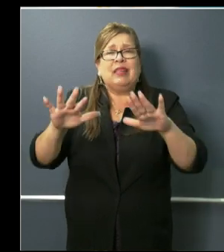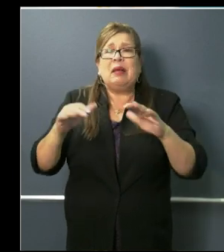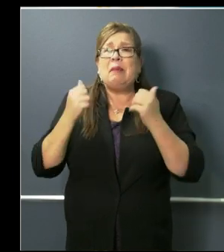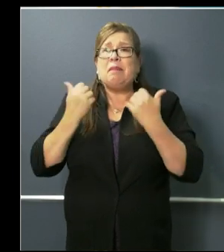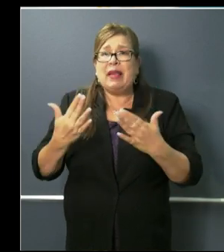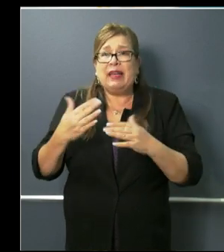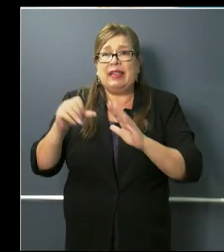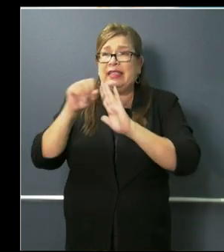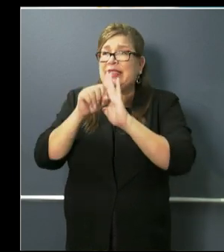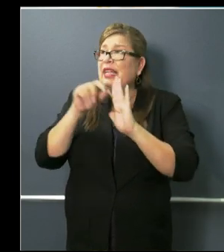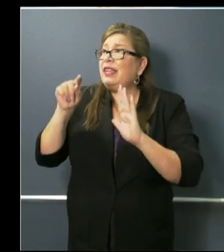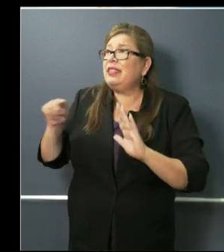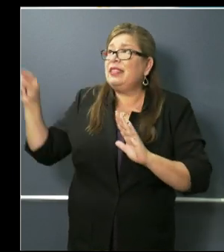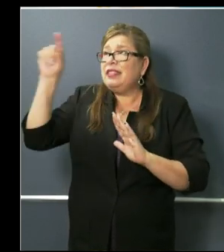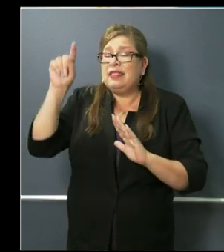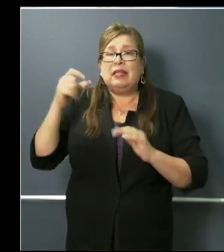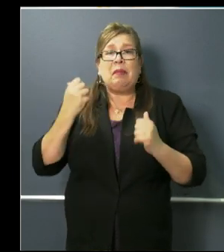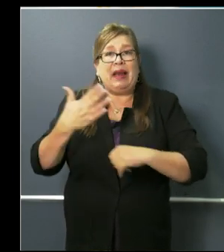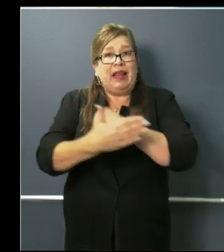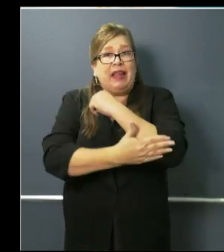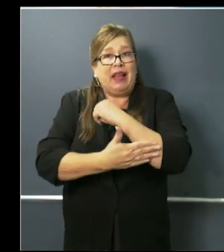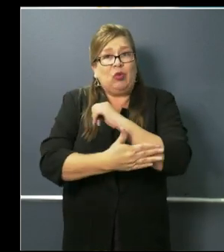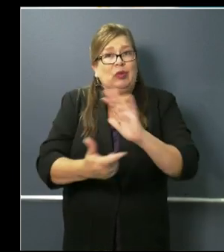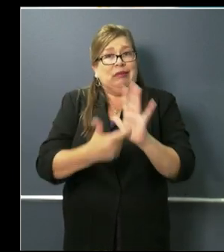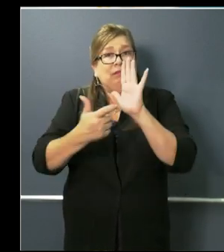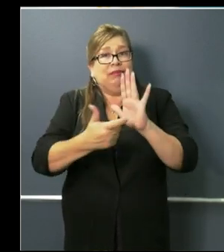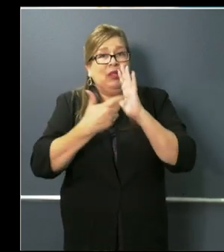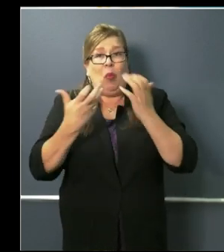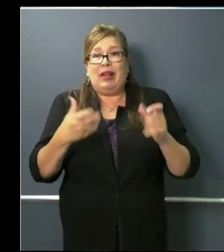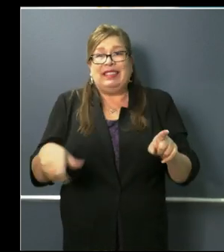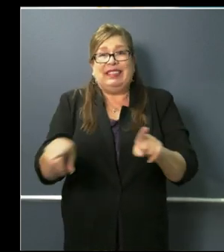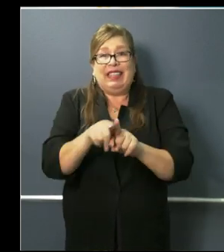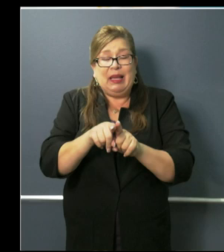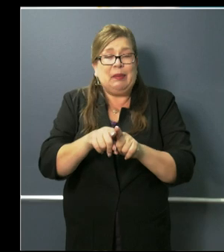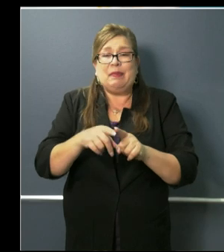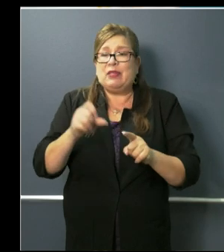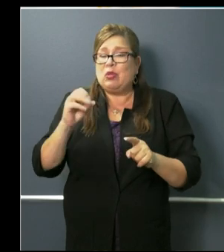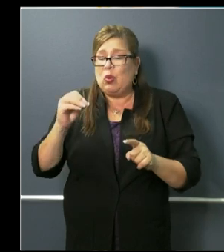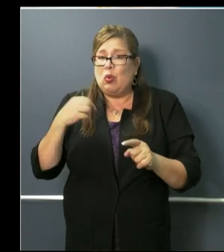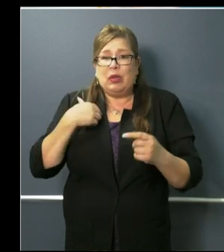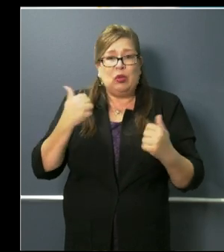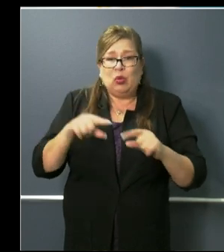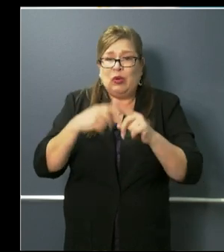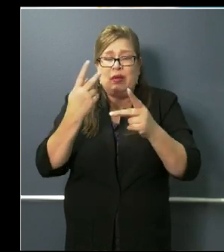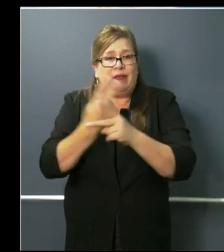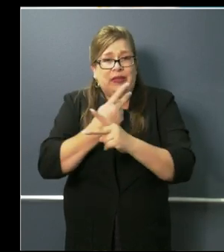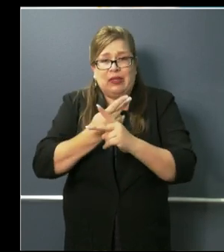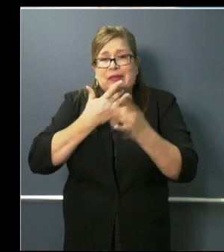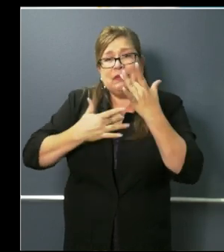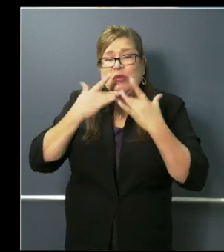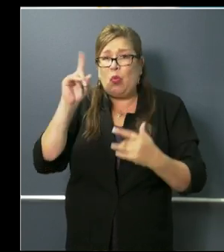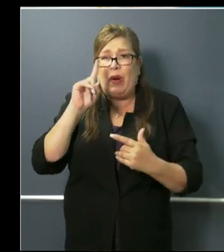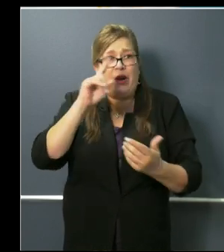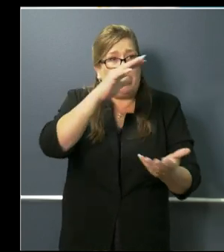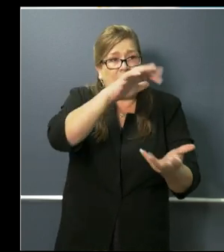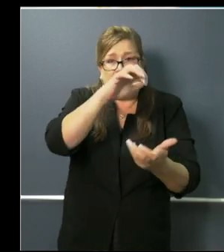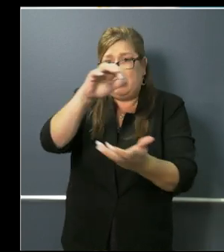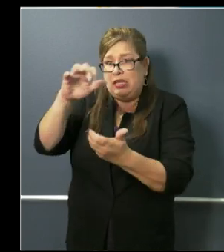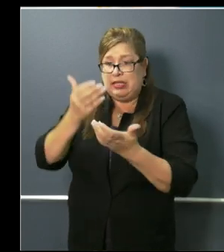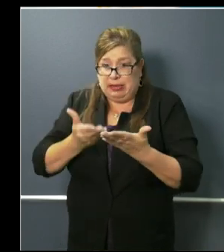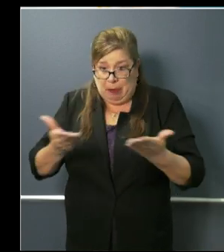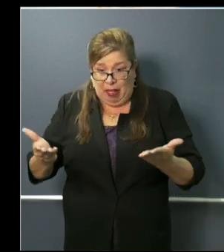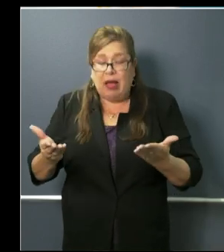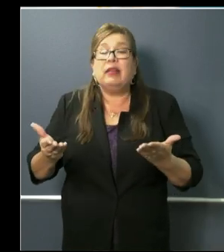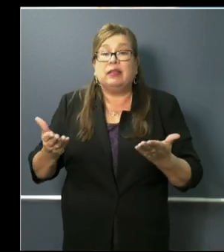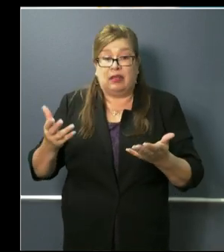that are demanding the same materials at the same time. But be able to know where the scarce supplies are and then make sure they're distributed to the